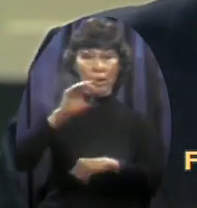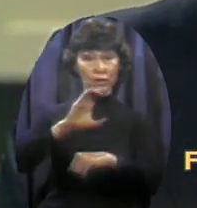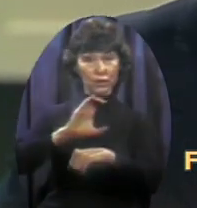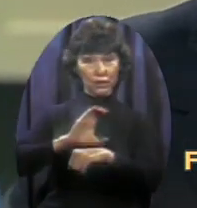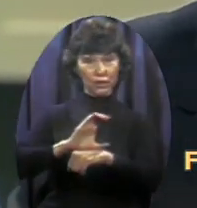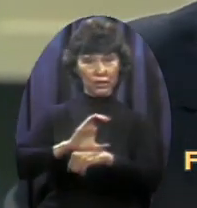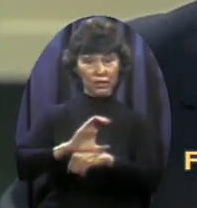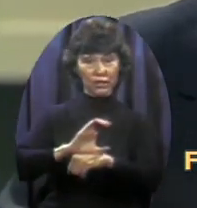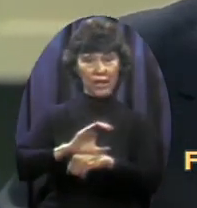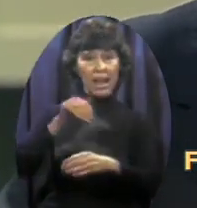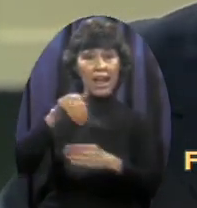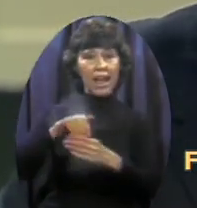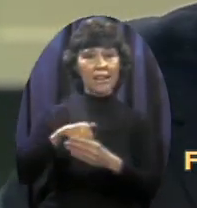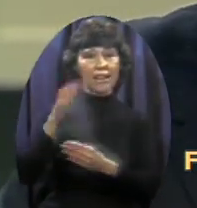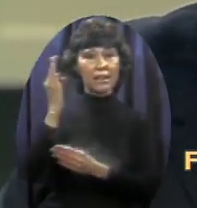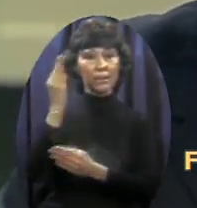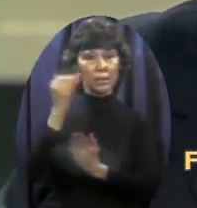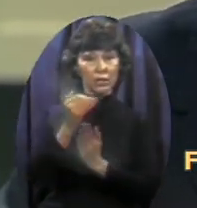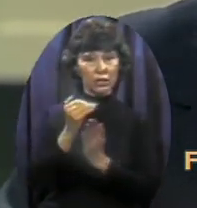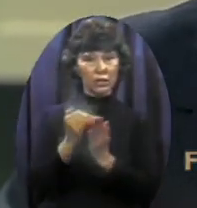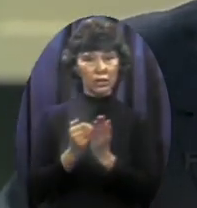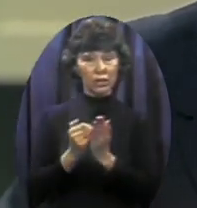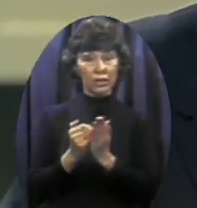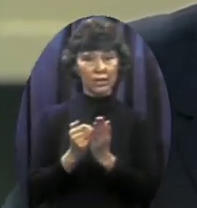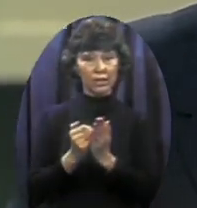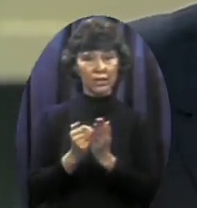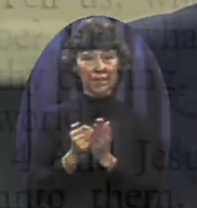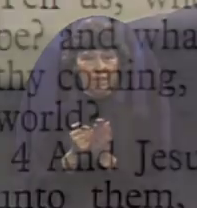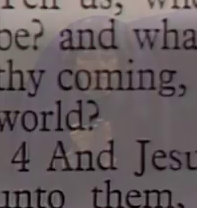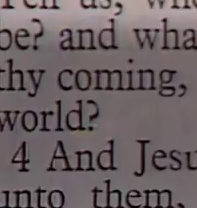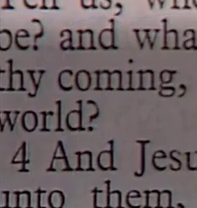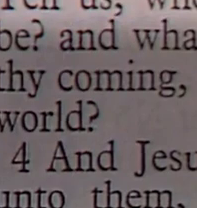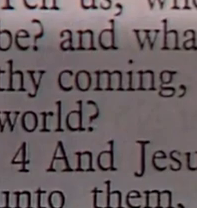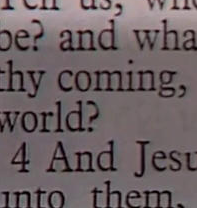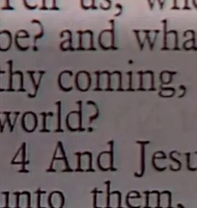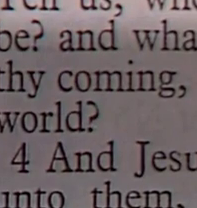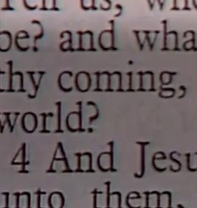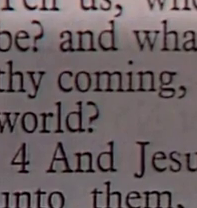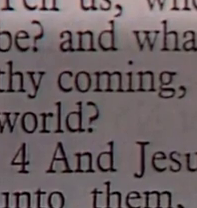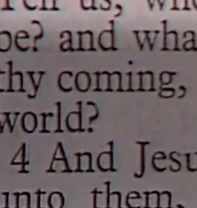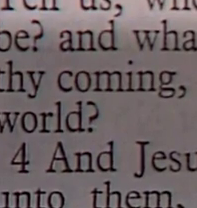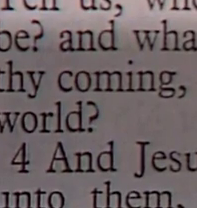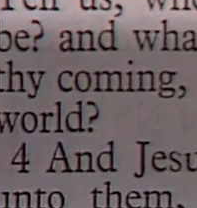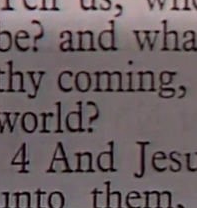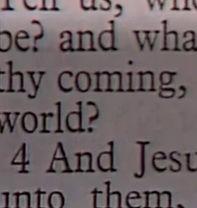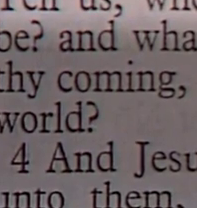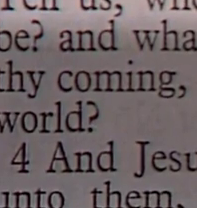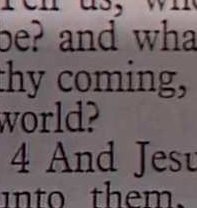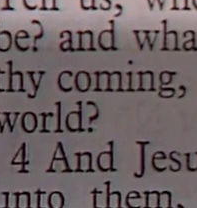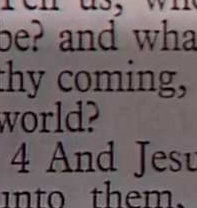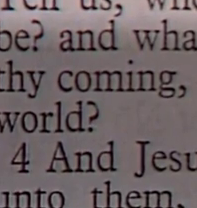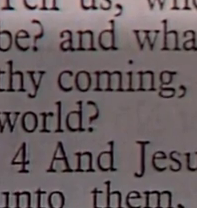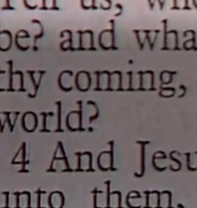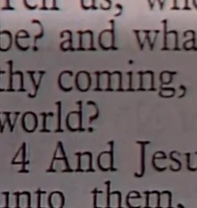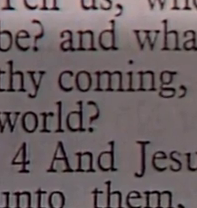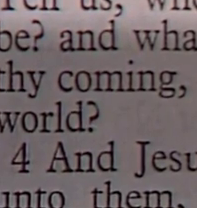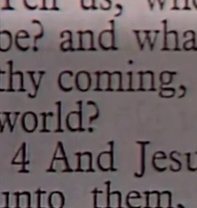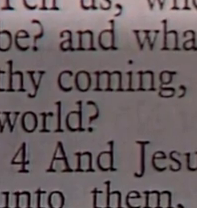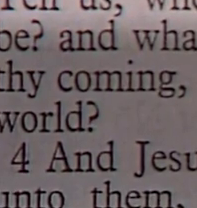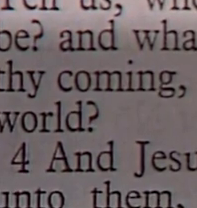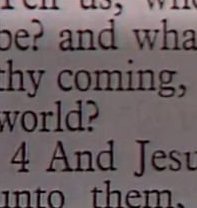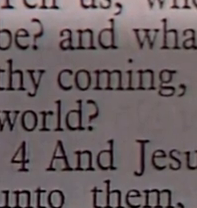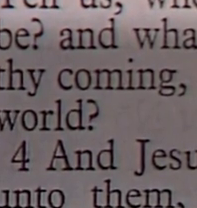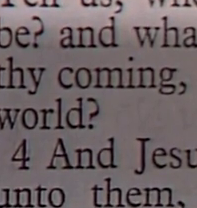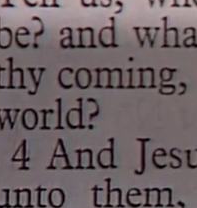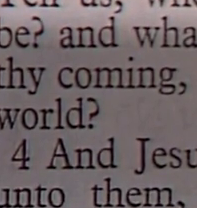Olivet Discourse And in Jesus was asked this question Beginning with verse 3 And as Jesus